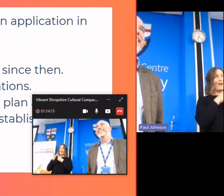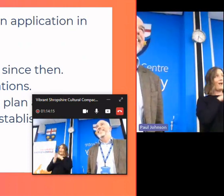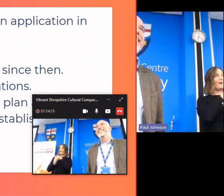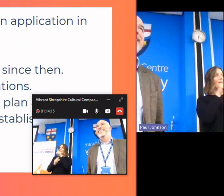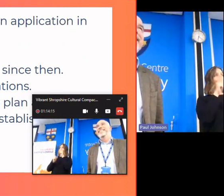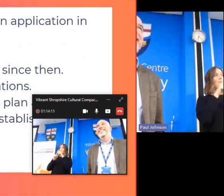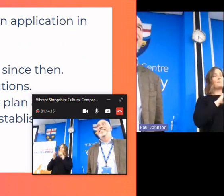Pete Weiss